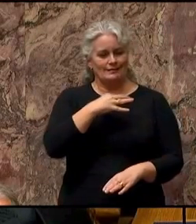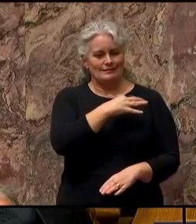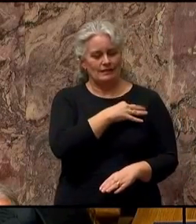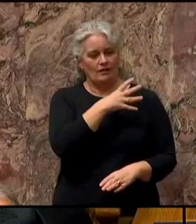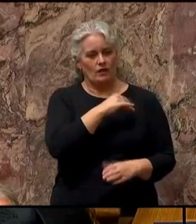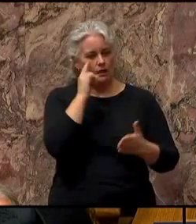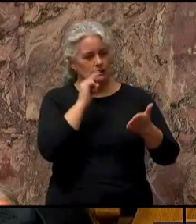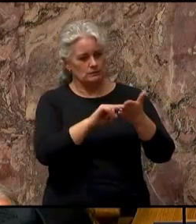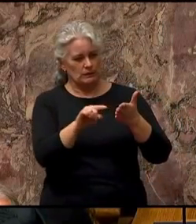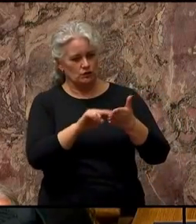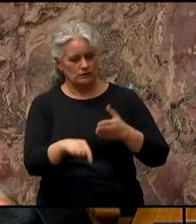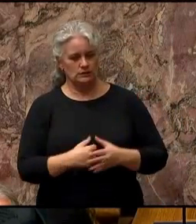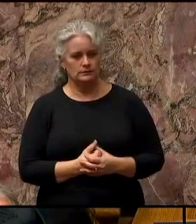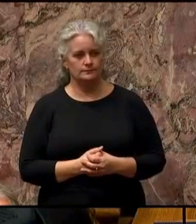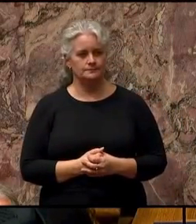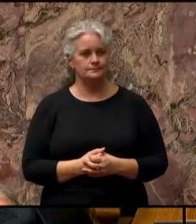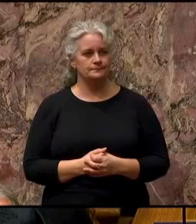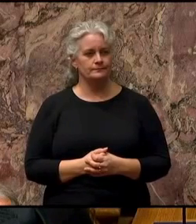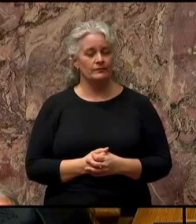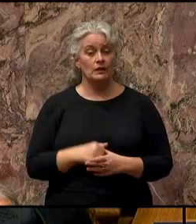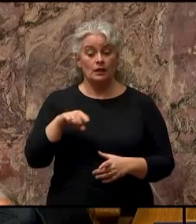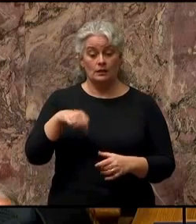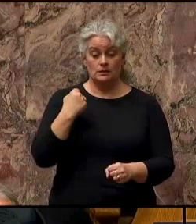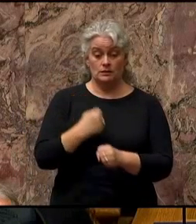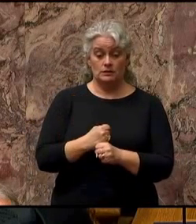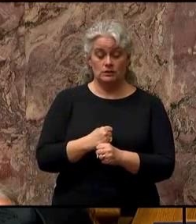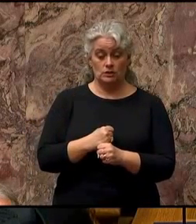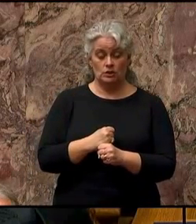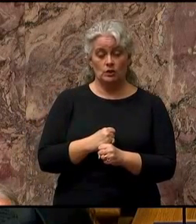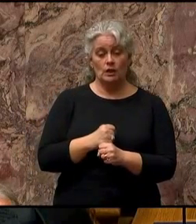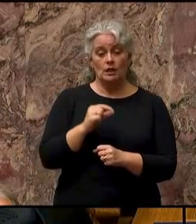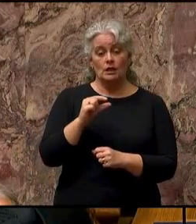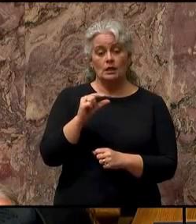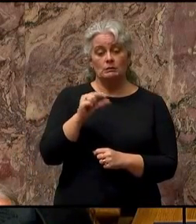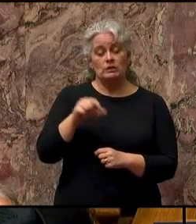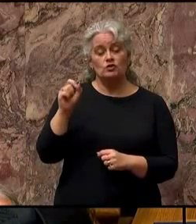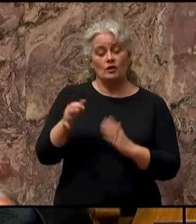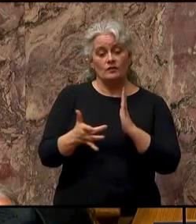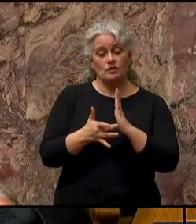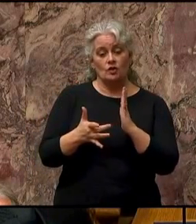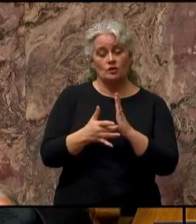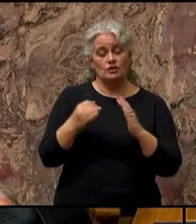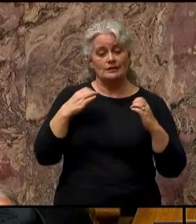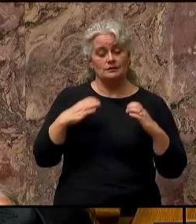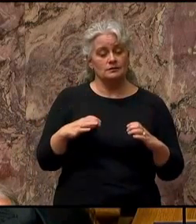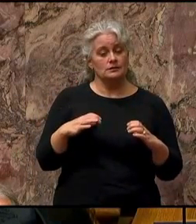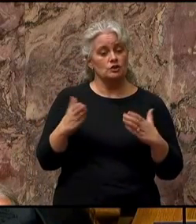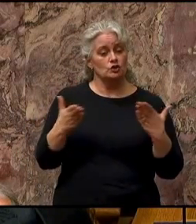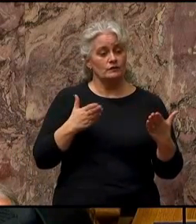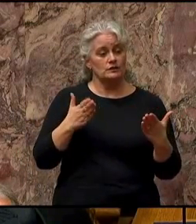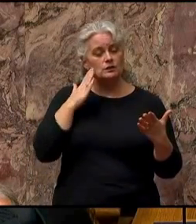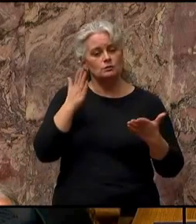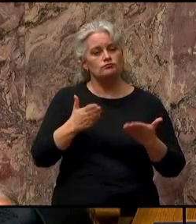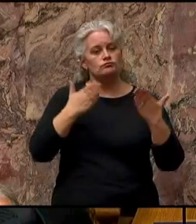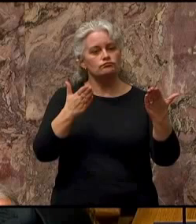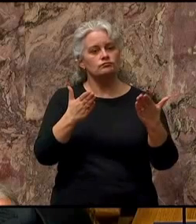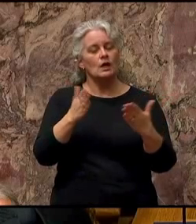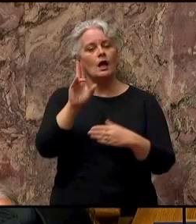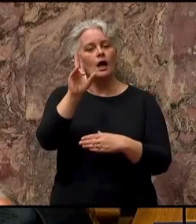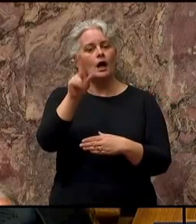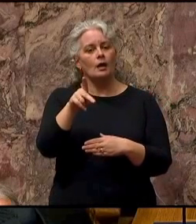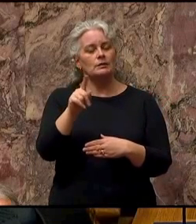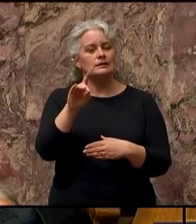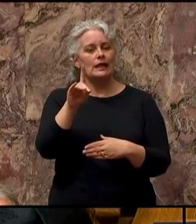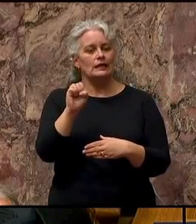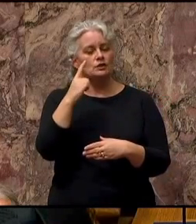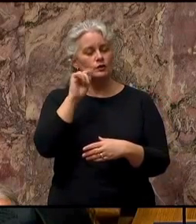inspections. This year, the Minister of Technology and Citizen Services will bring forward an update to the